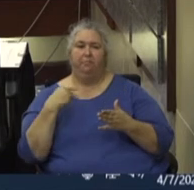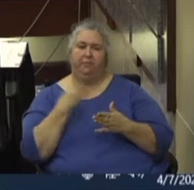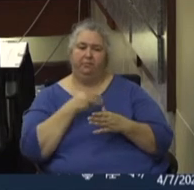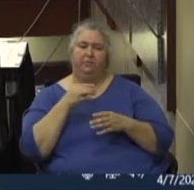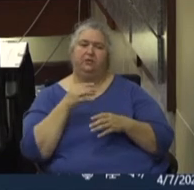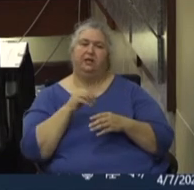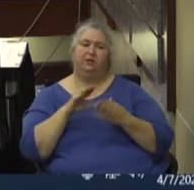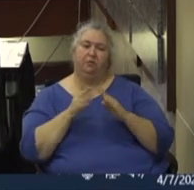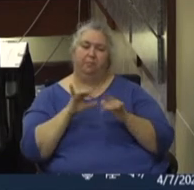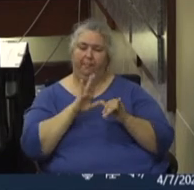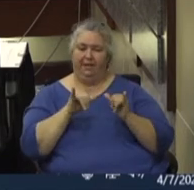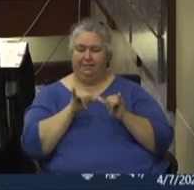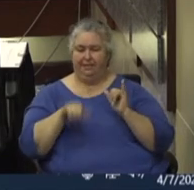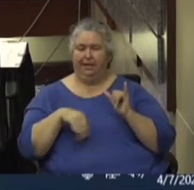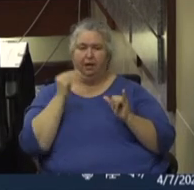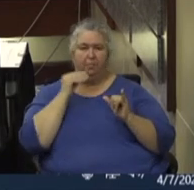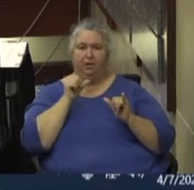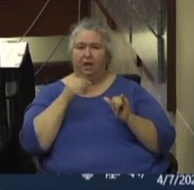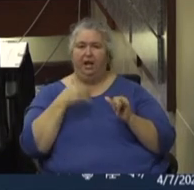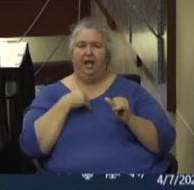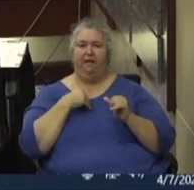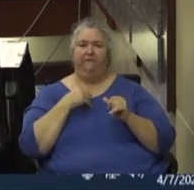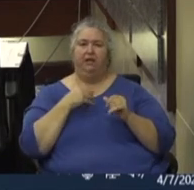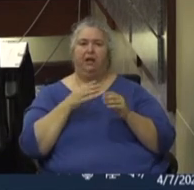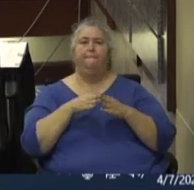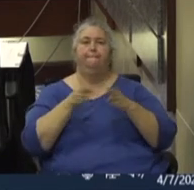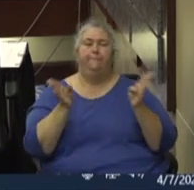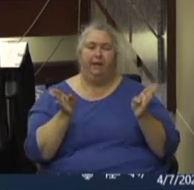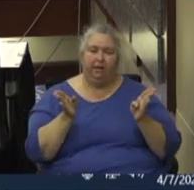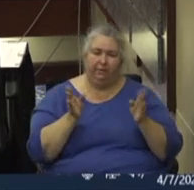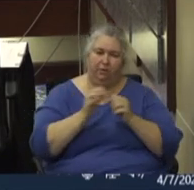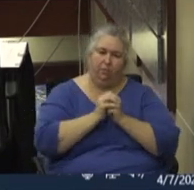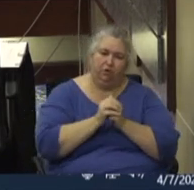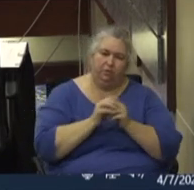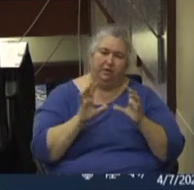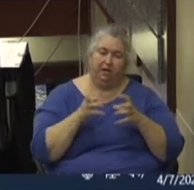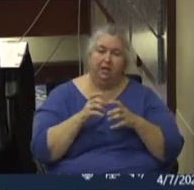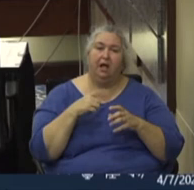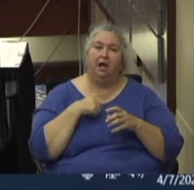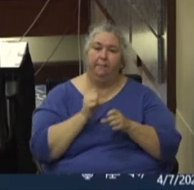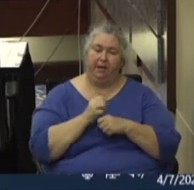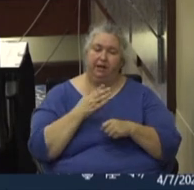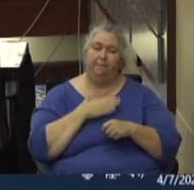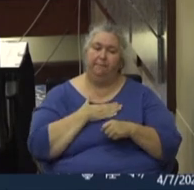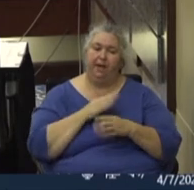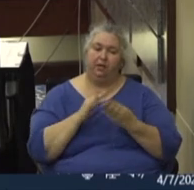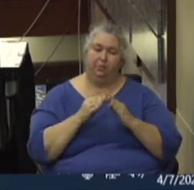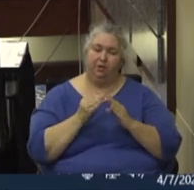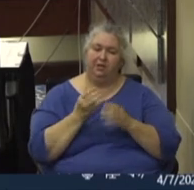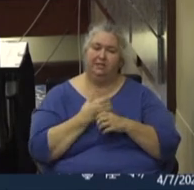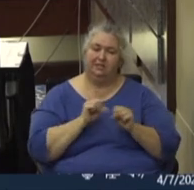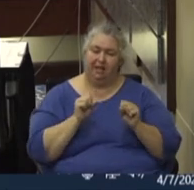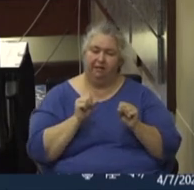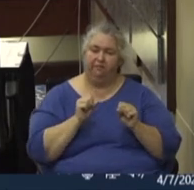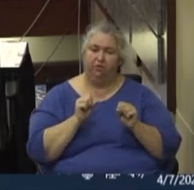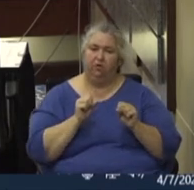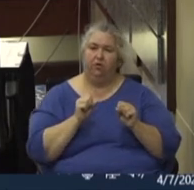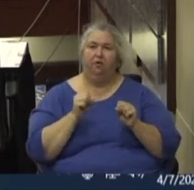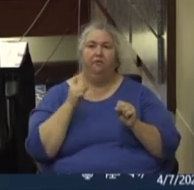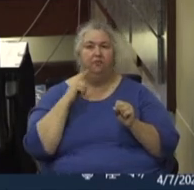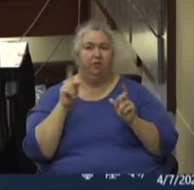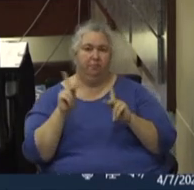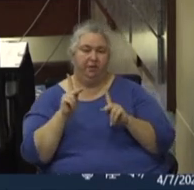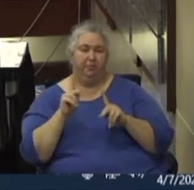by staying at home and not holding public worship and gatherings. I am making my community safer for those working on the front lines in our hospitals